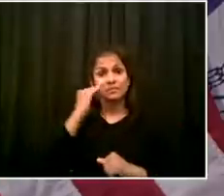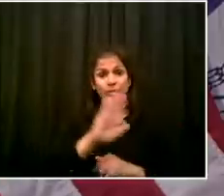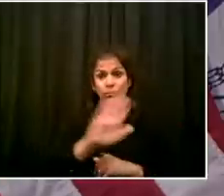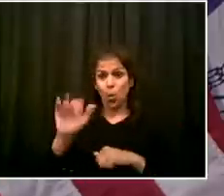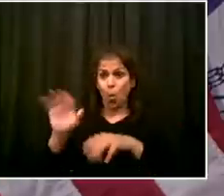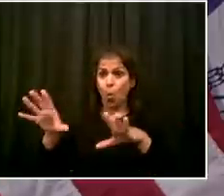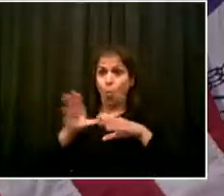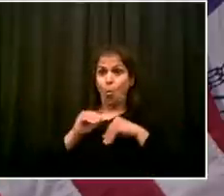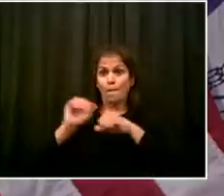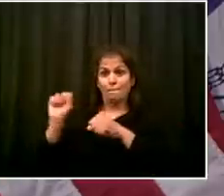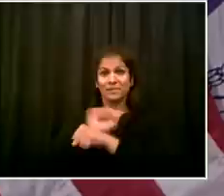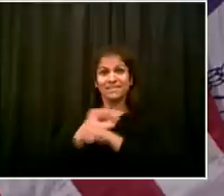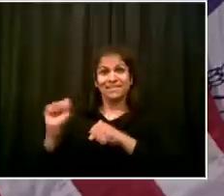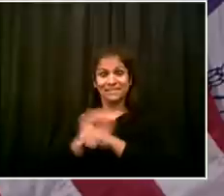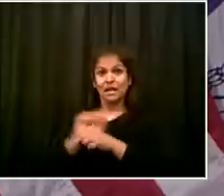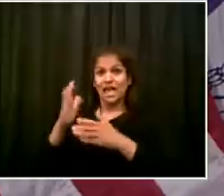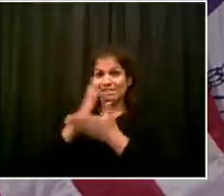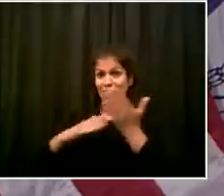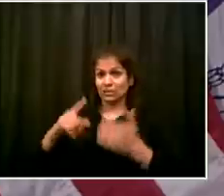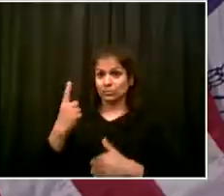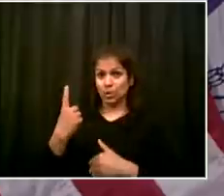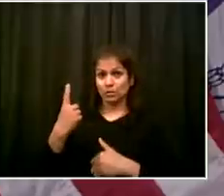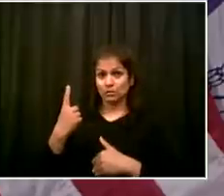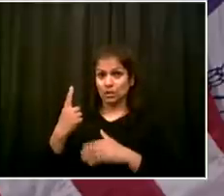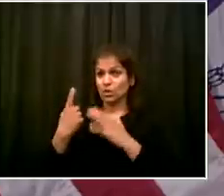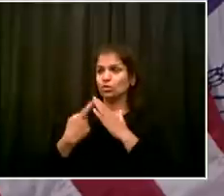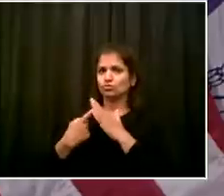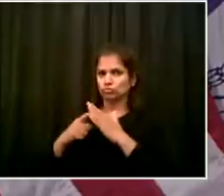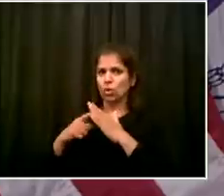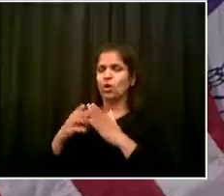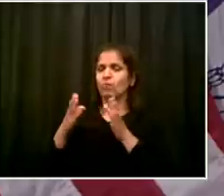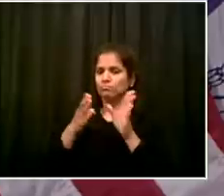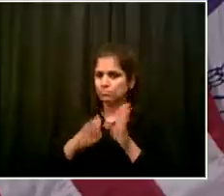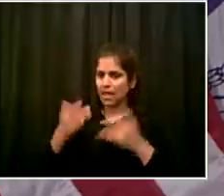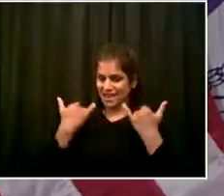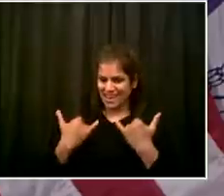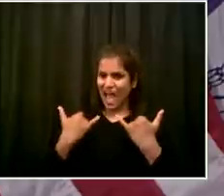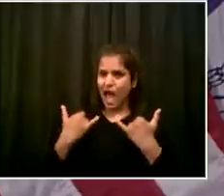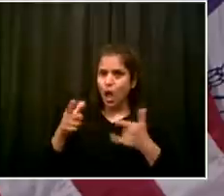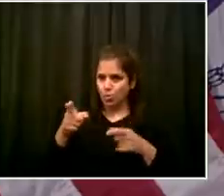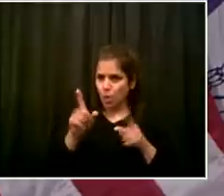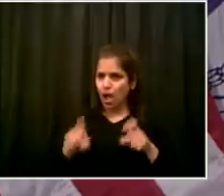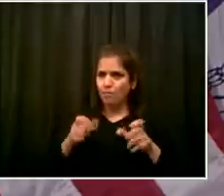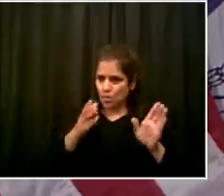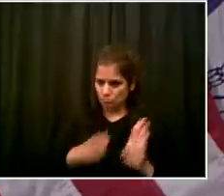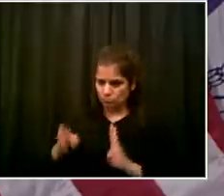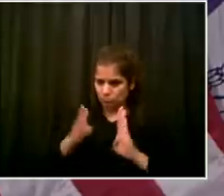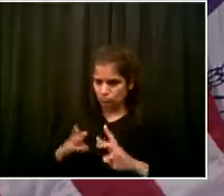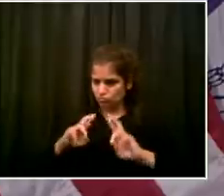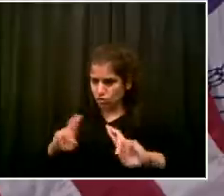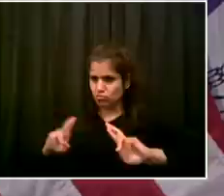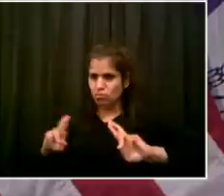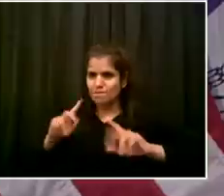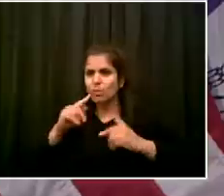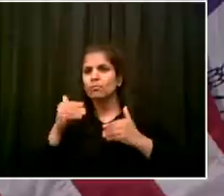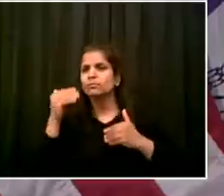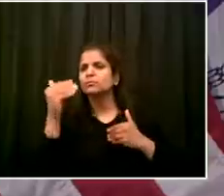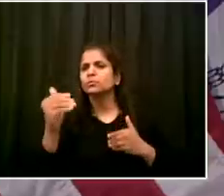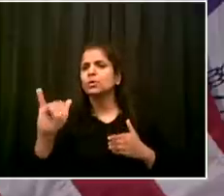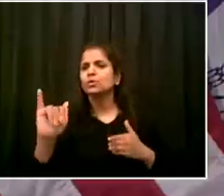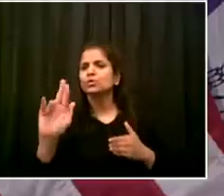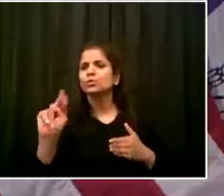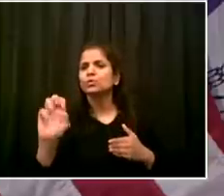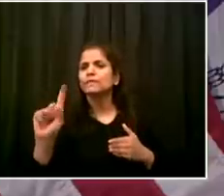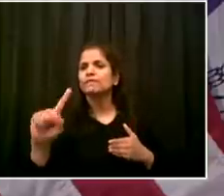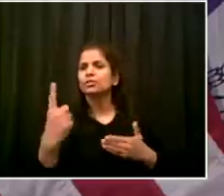in, as I said, groups of folks on construction last night and folks in different industries who would be part of